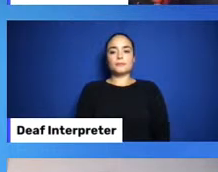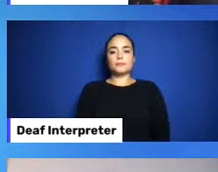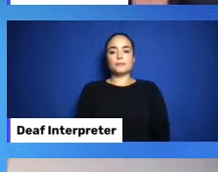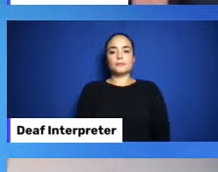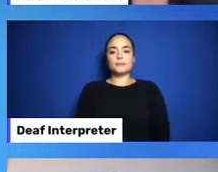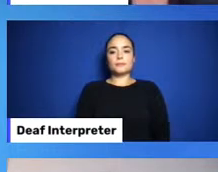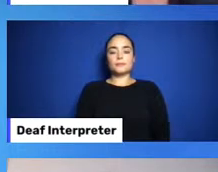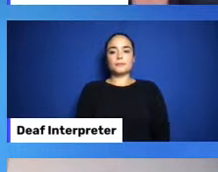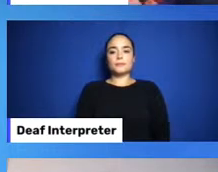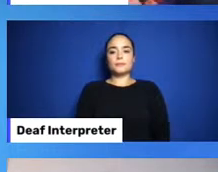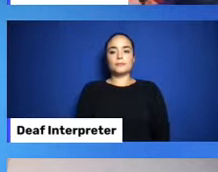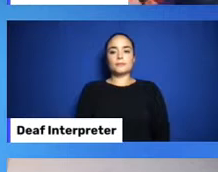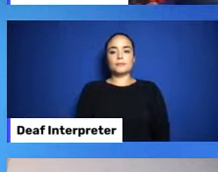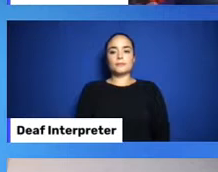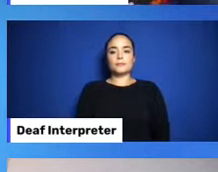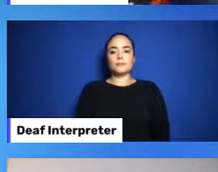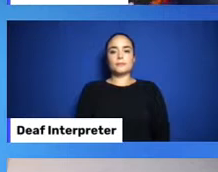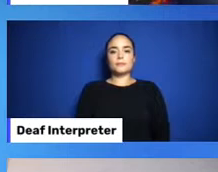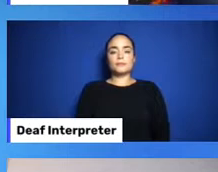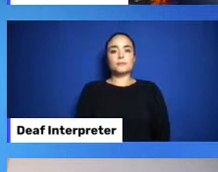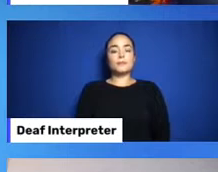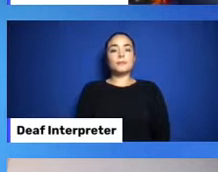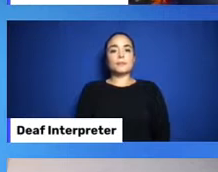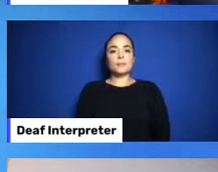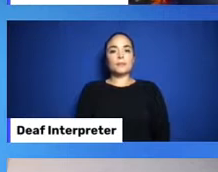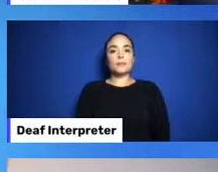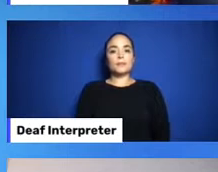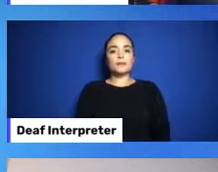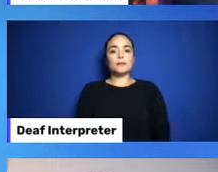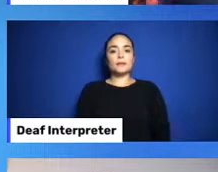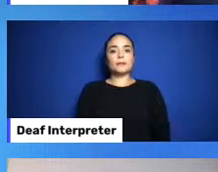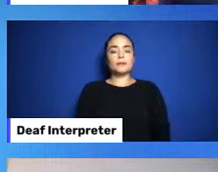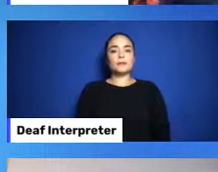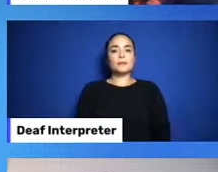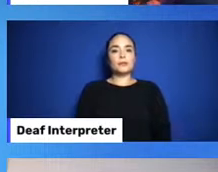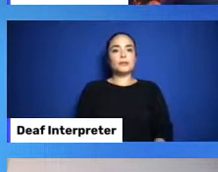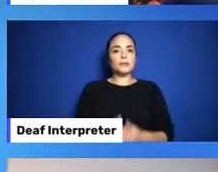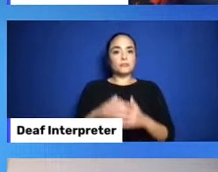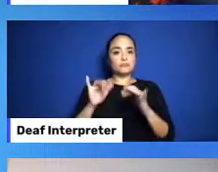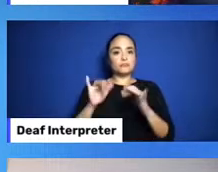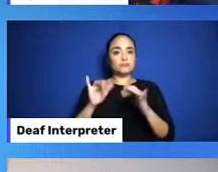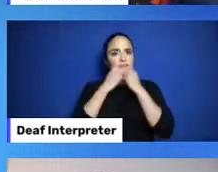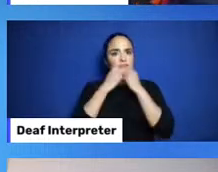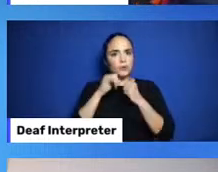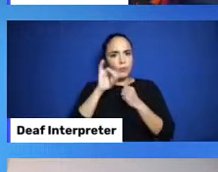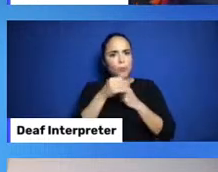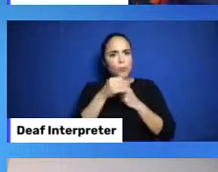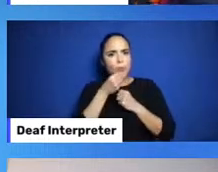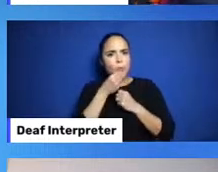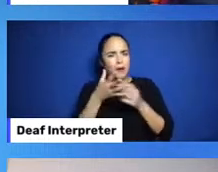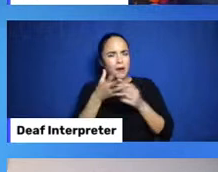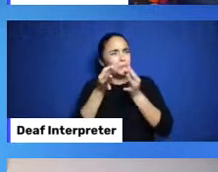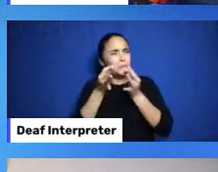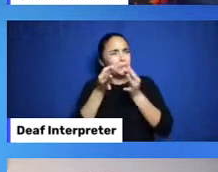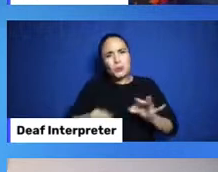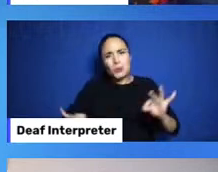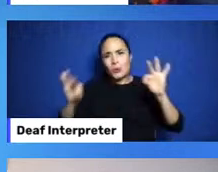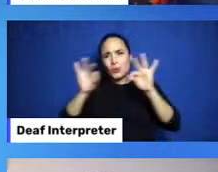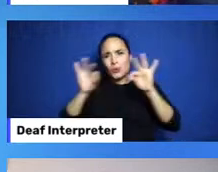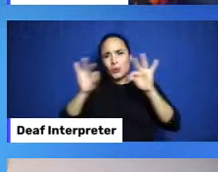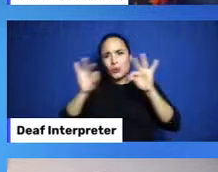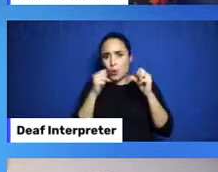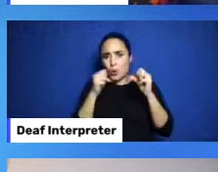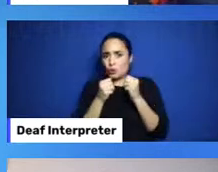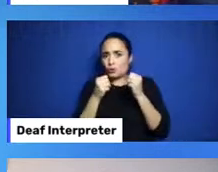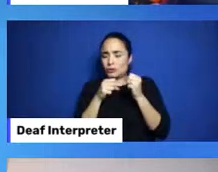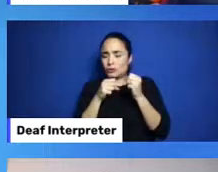So, staying warm is essential in the wintertime. A fire is absolutely needed. And we know